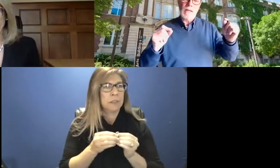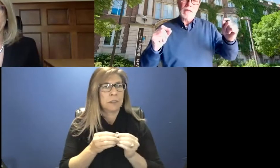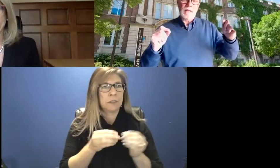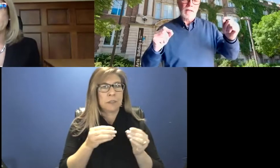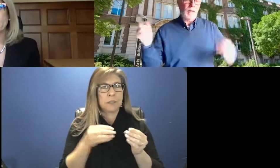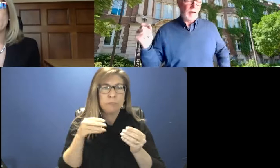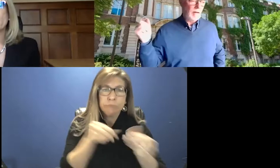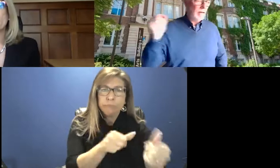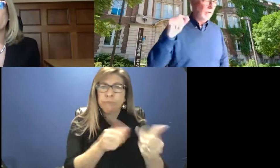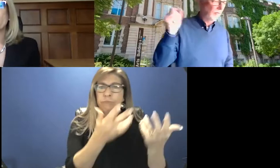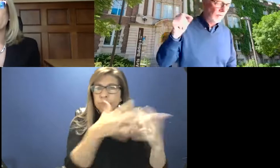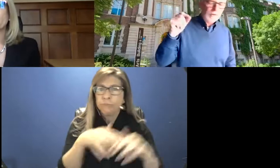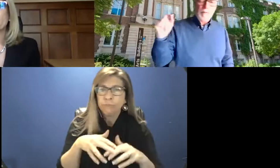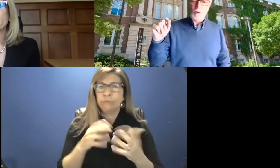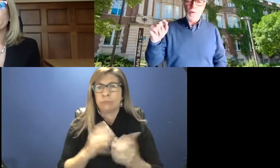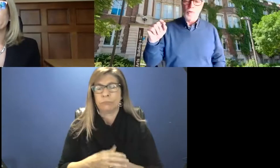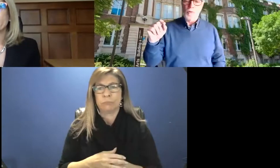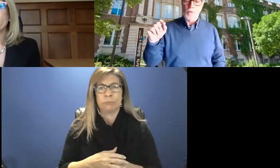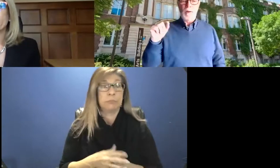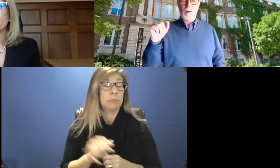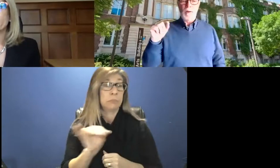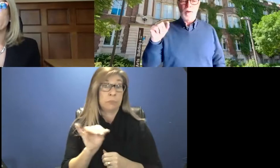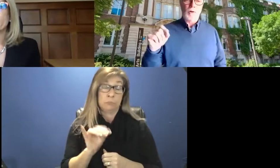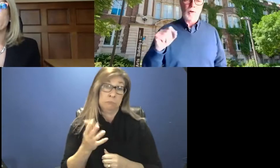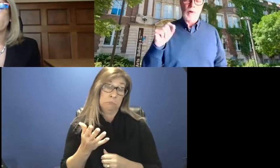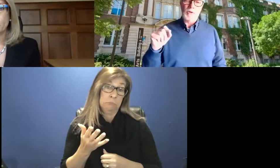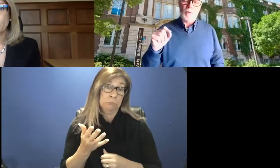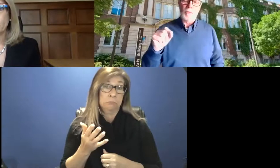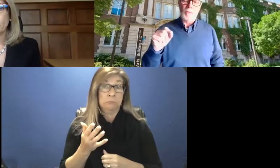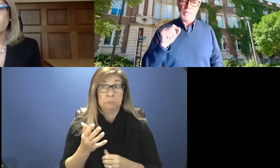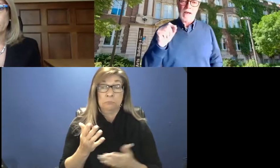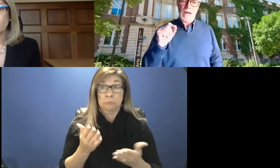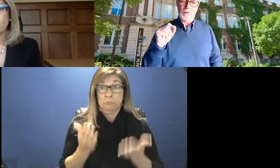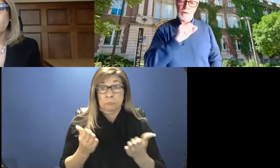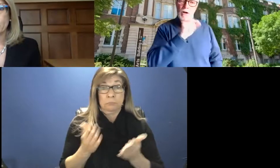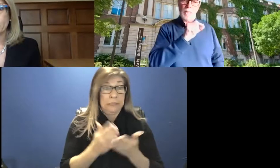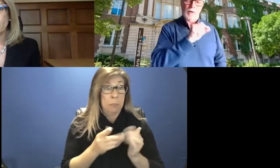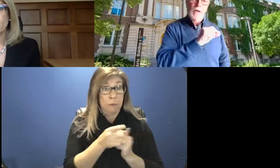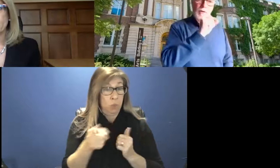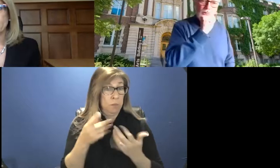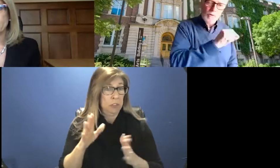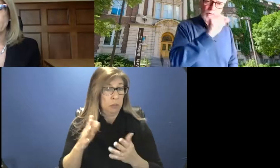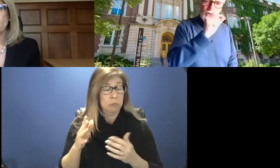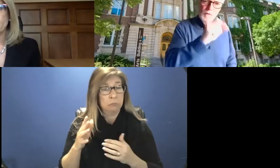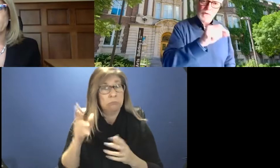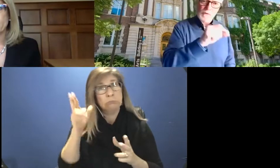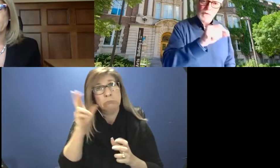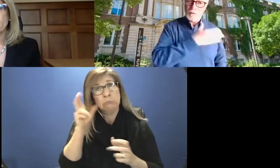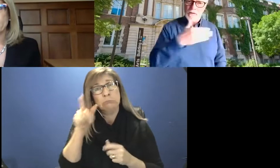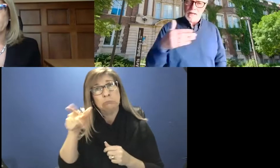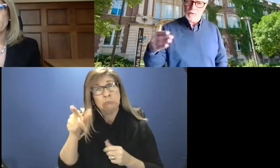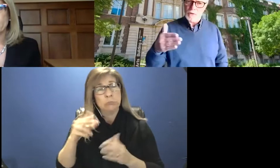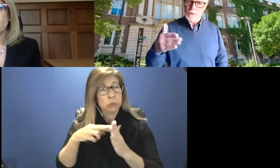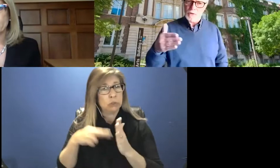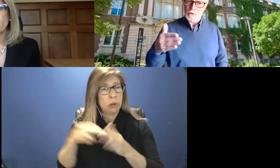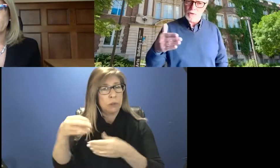to say is that, you know, for, for some of you who have maybe heard our registrar, Melissa Padfield, talk about the student services center over the